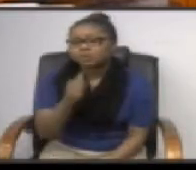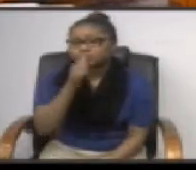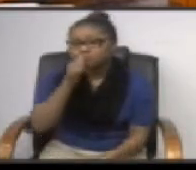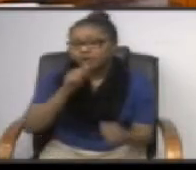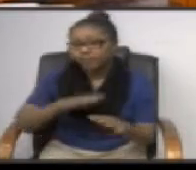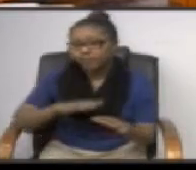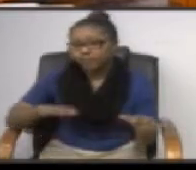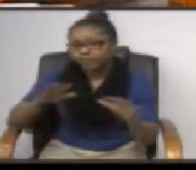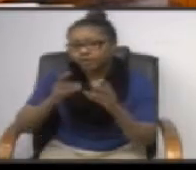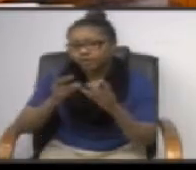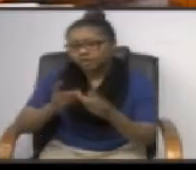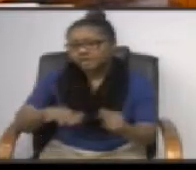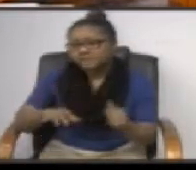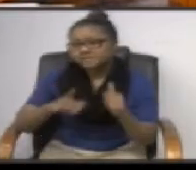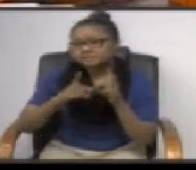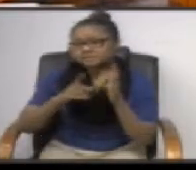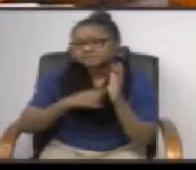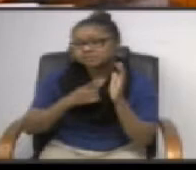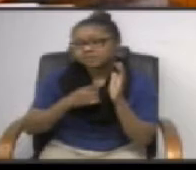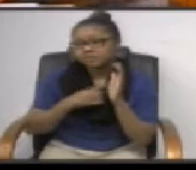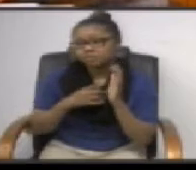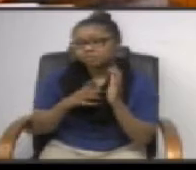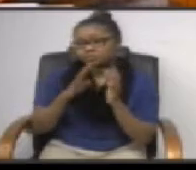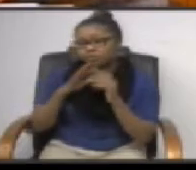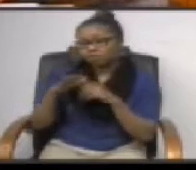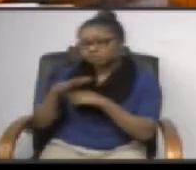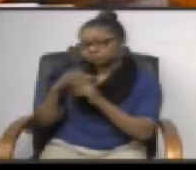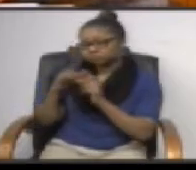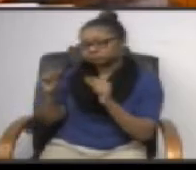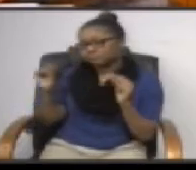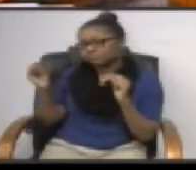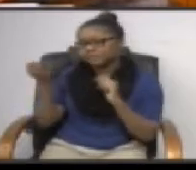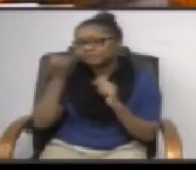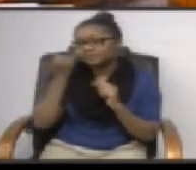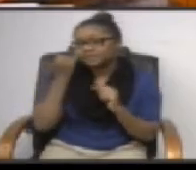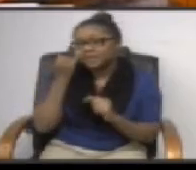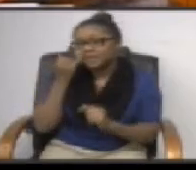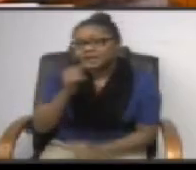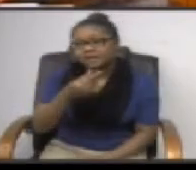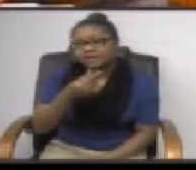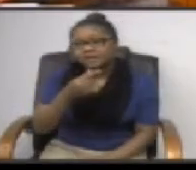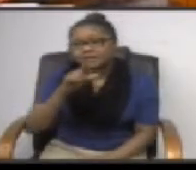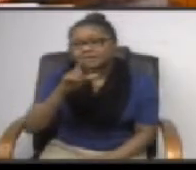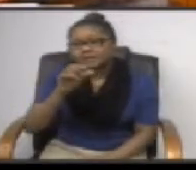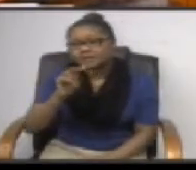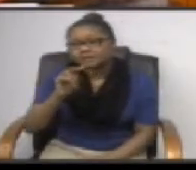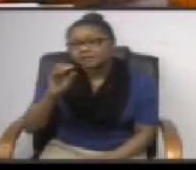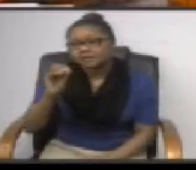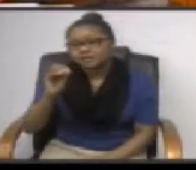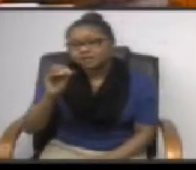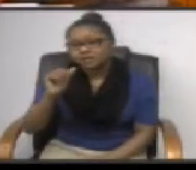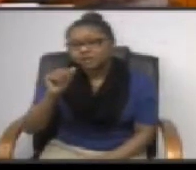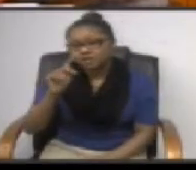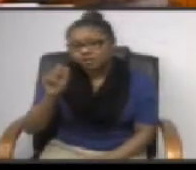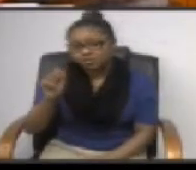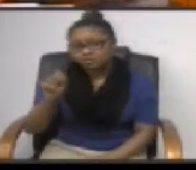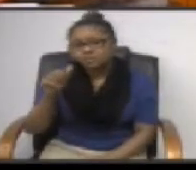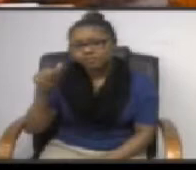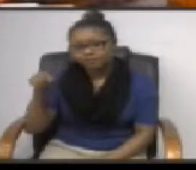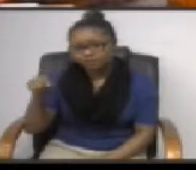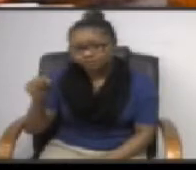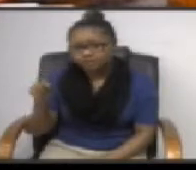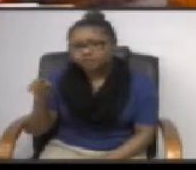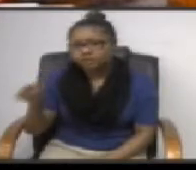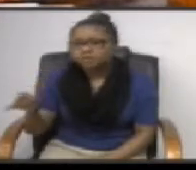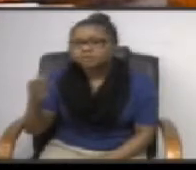they will sometimes talk to their people around them but if it's a part like glen oaks apartment which is where this cell phone tower is